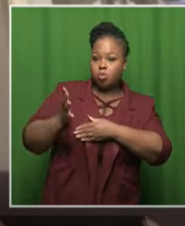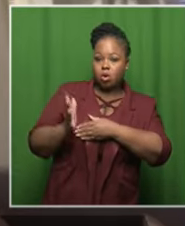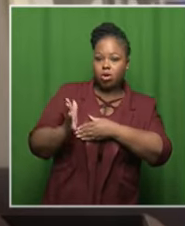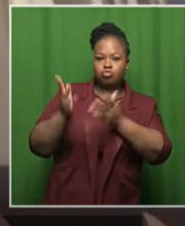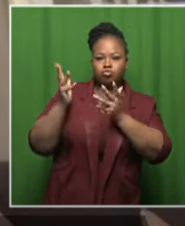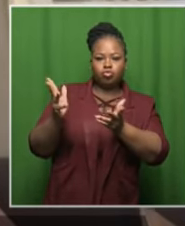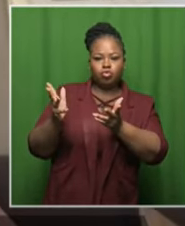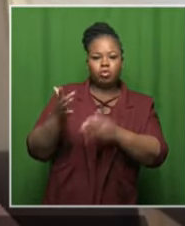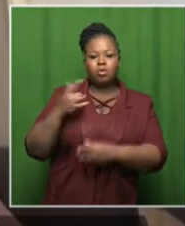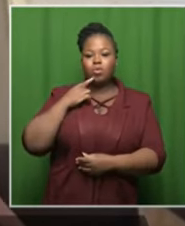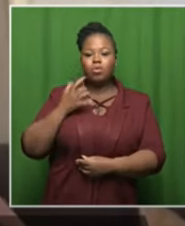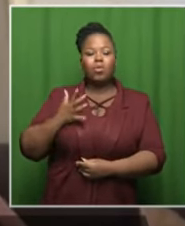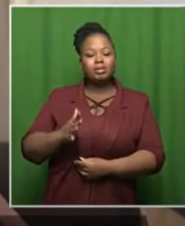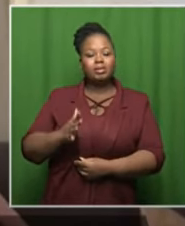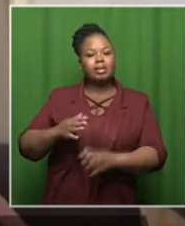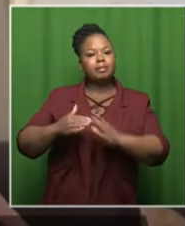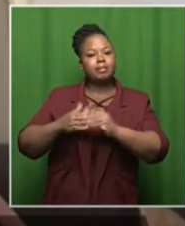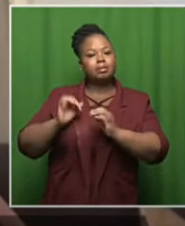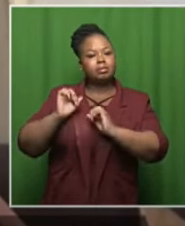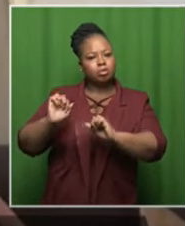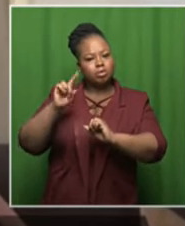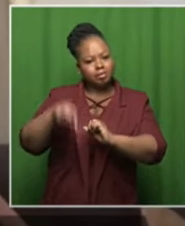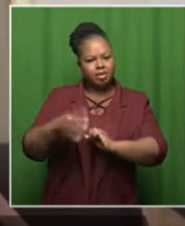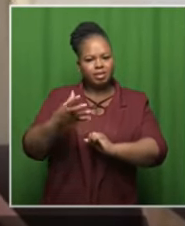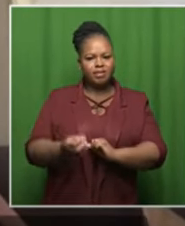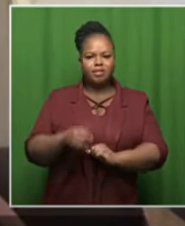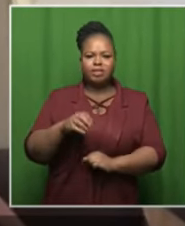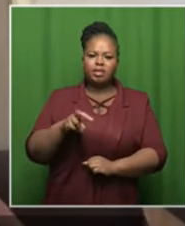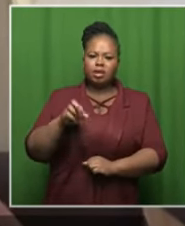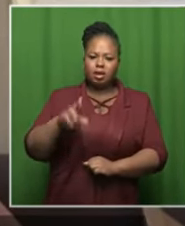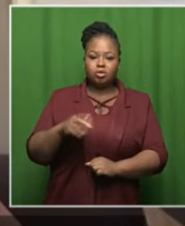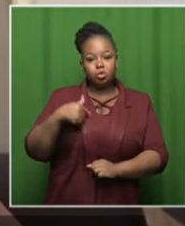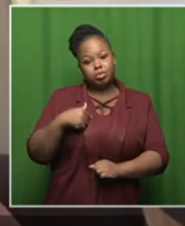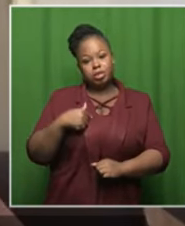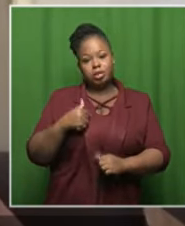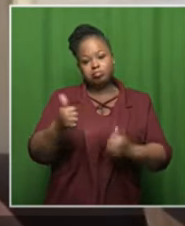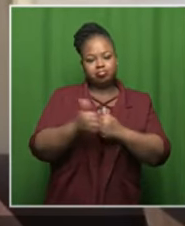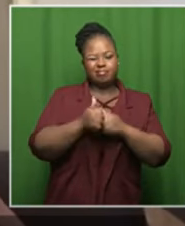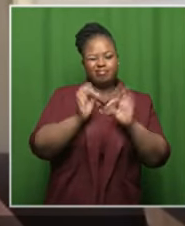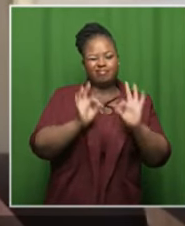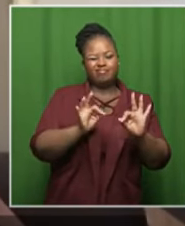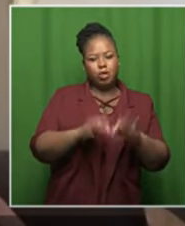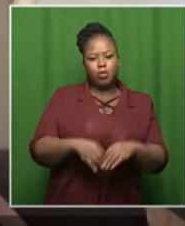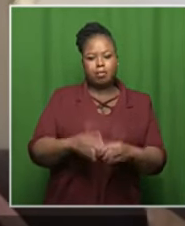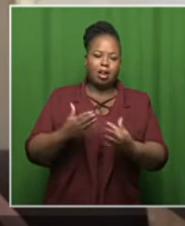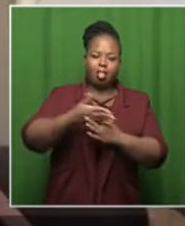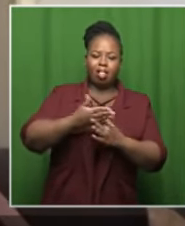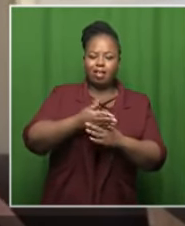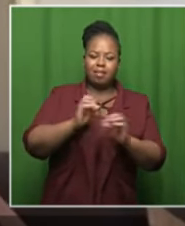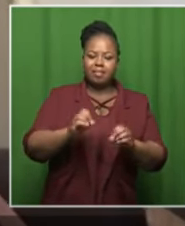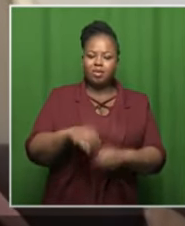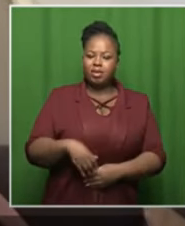one day members to to have vr and i'm gonna be in good books of fifa if i'm not gonna be seen as interference